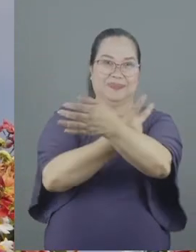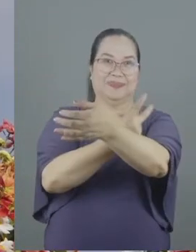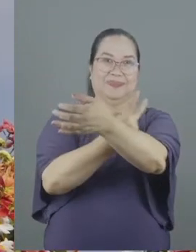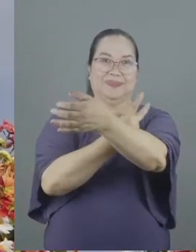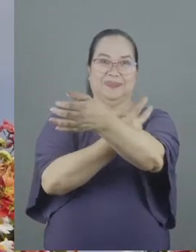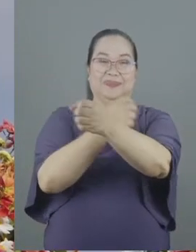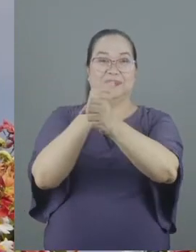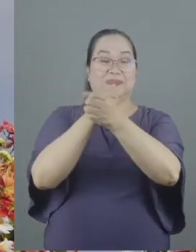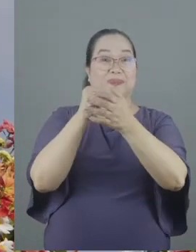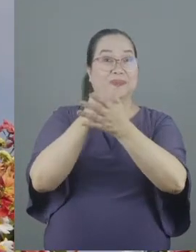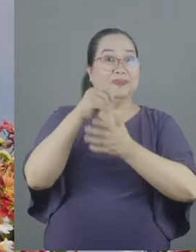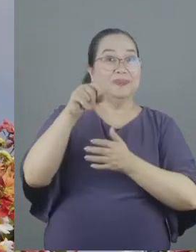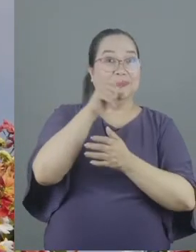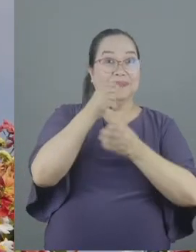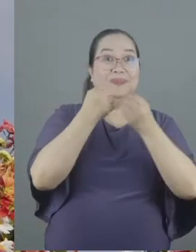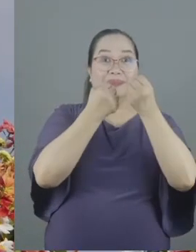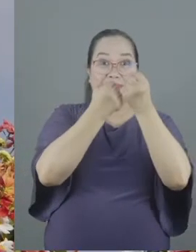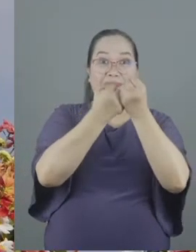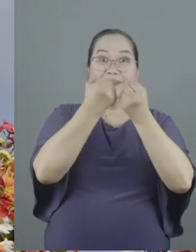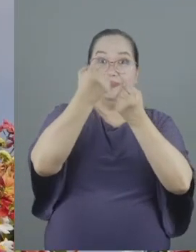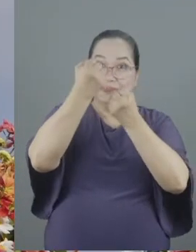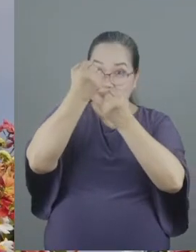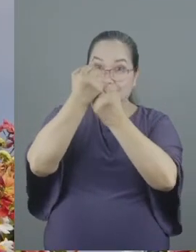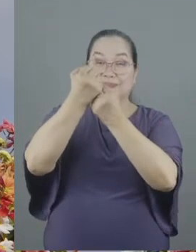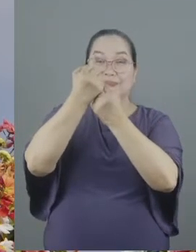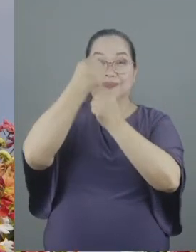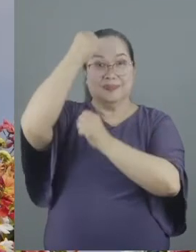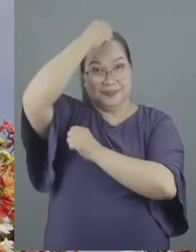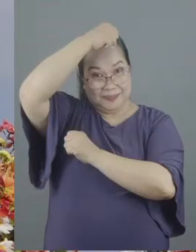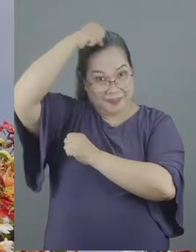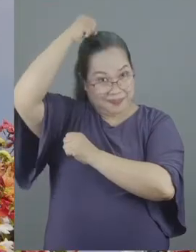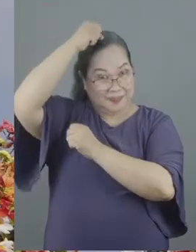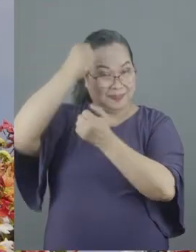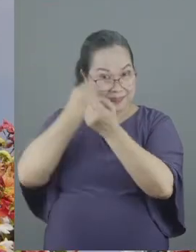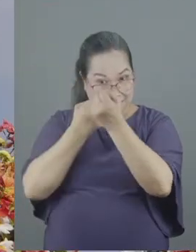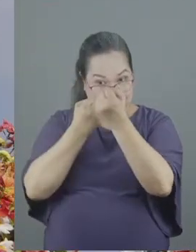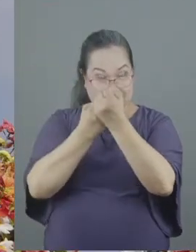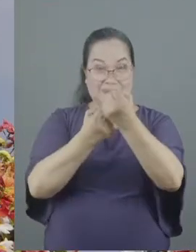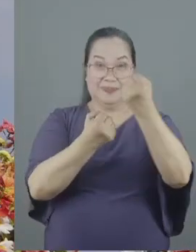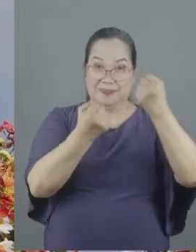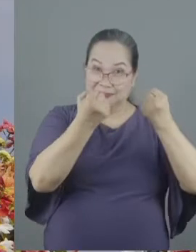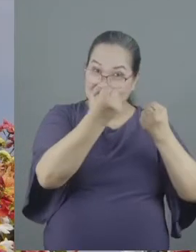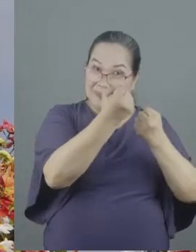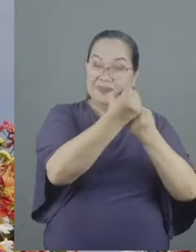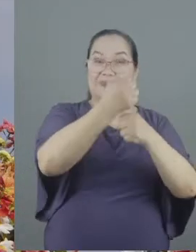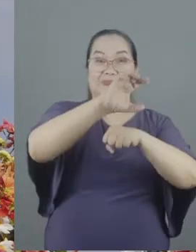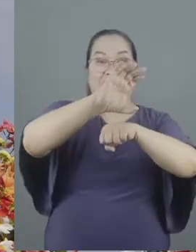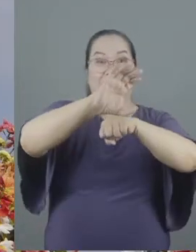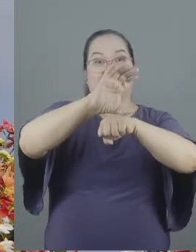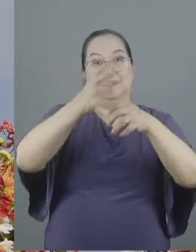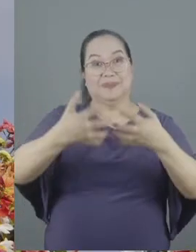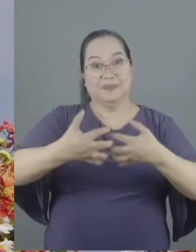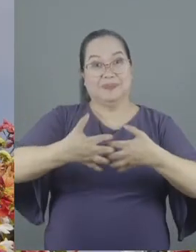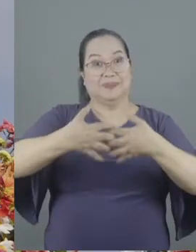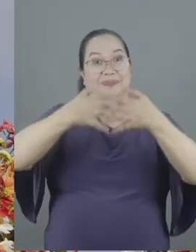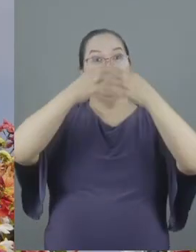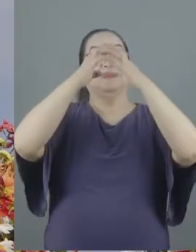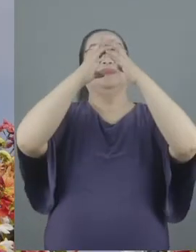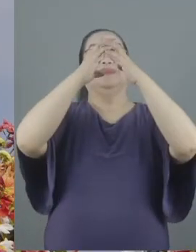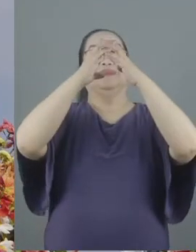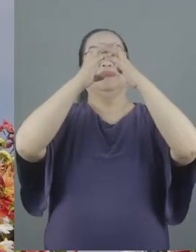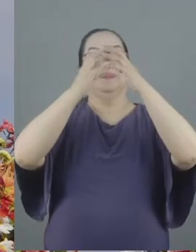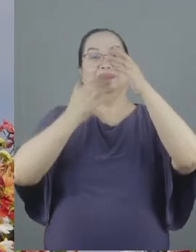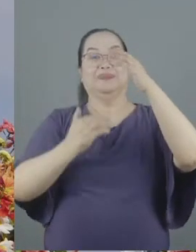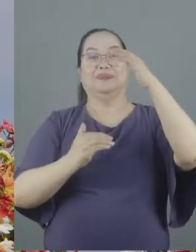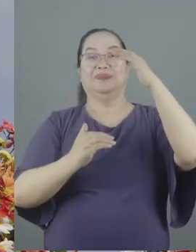that we might build up the saints to equip them to build up the rest of the church until we reach